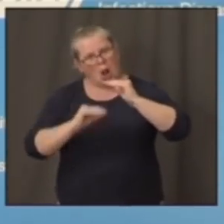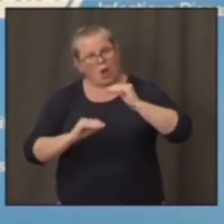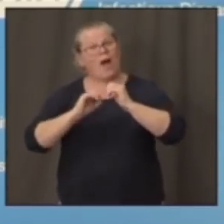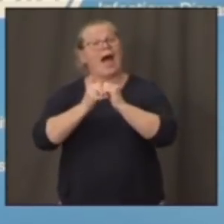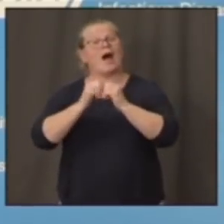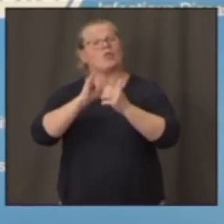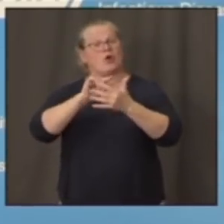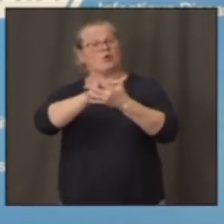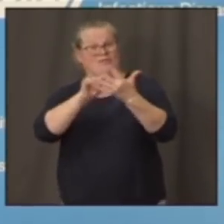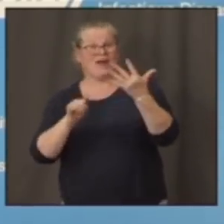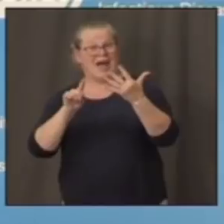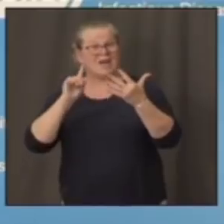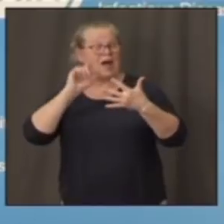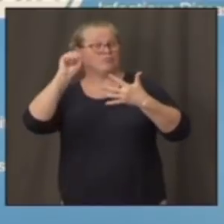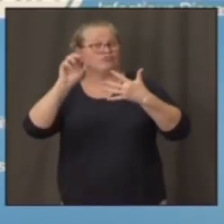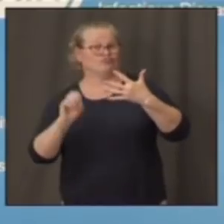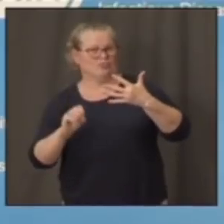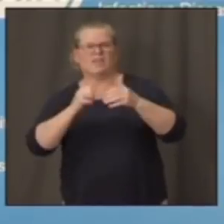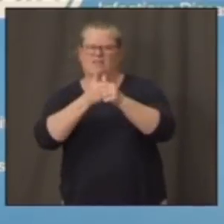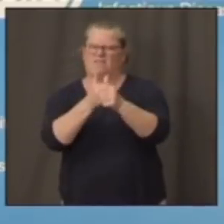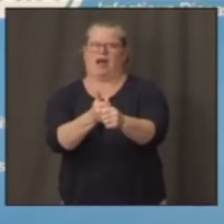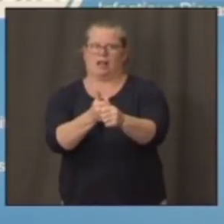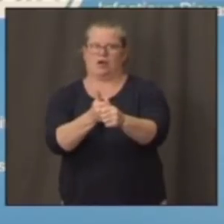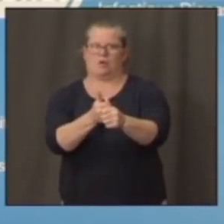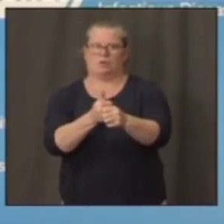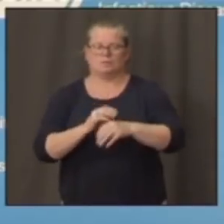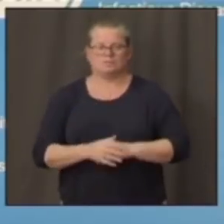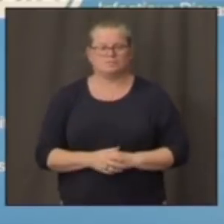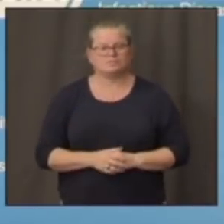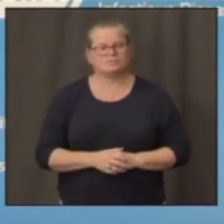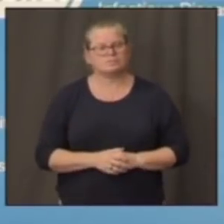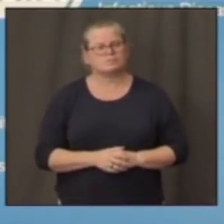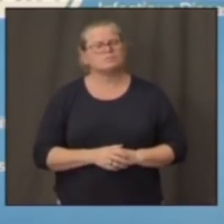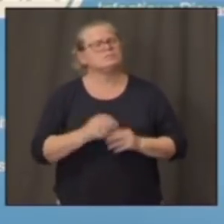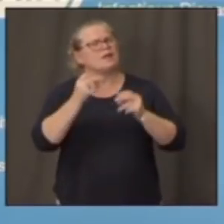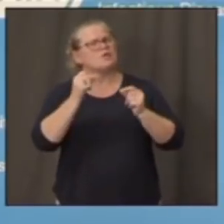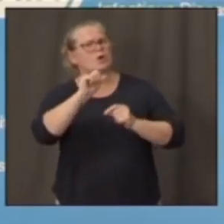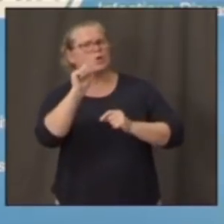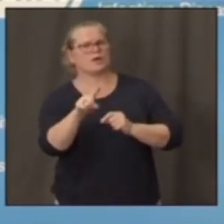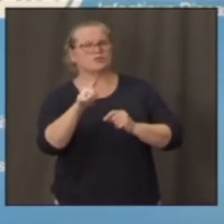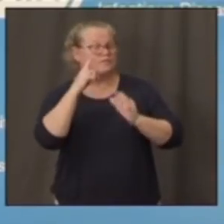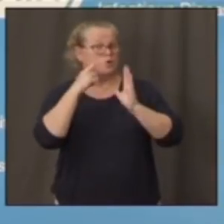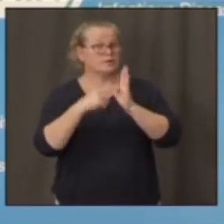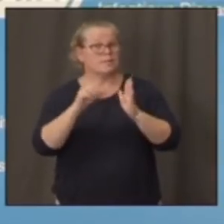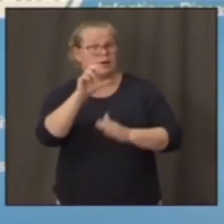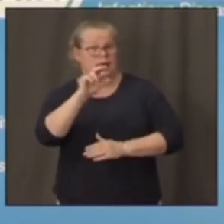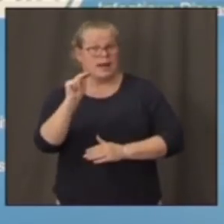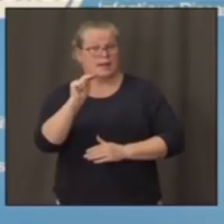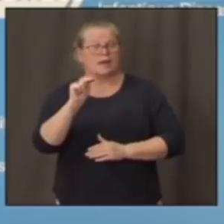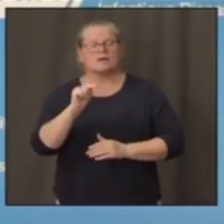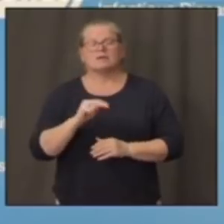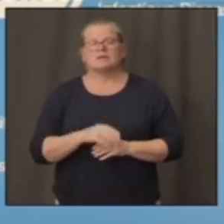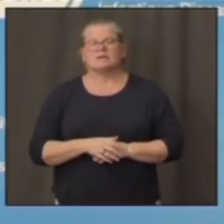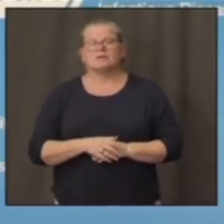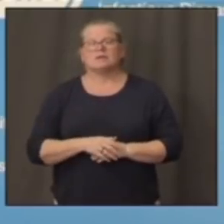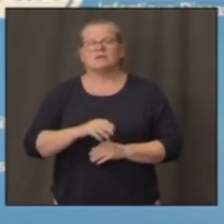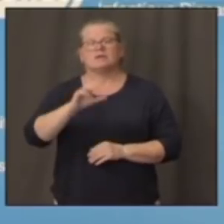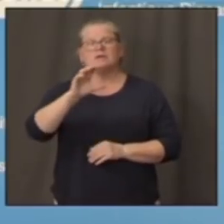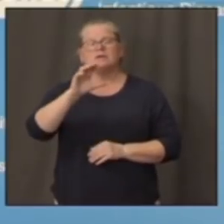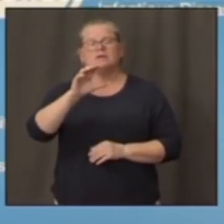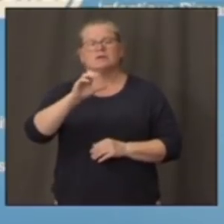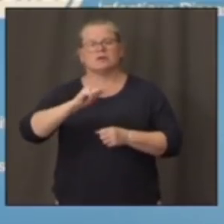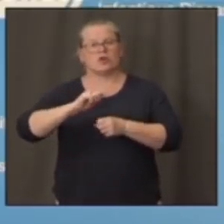one other question. You may know this, but in Connecticut, the state decided to discharge COVID-positive patients